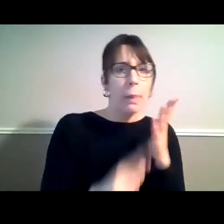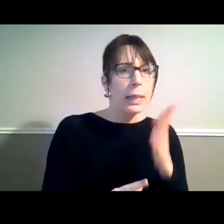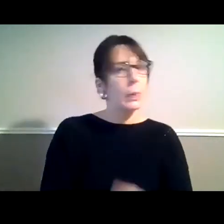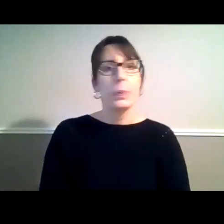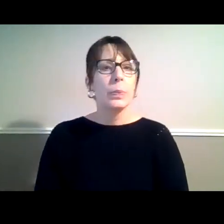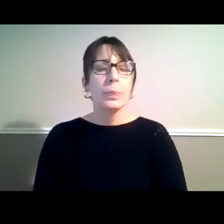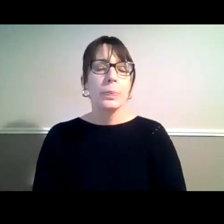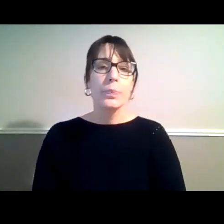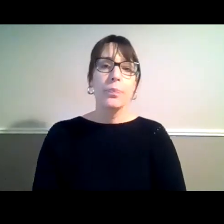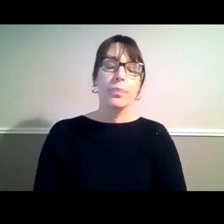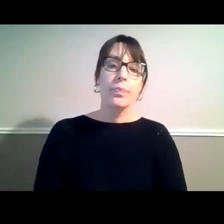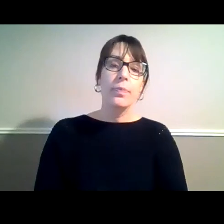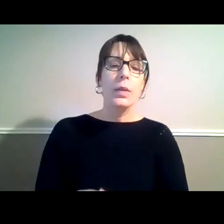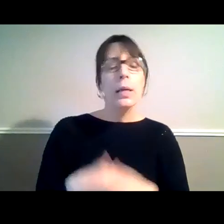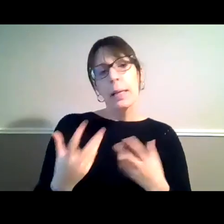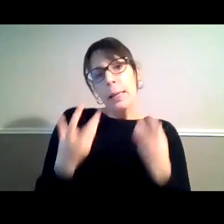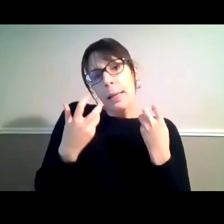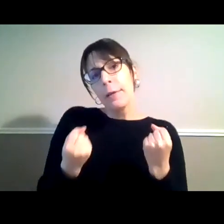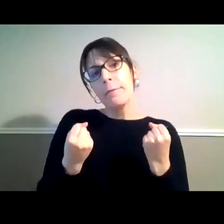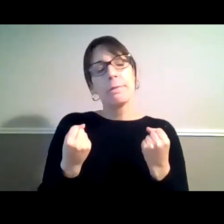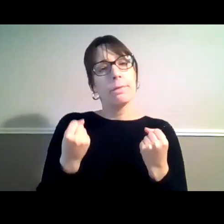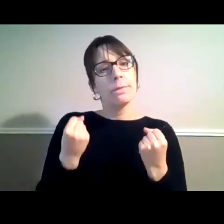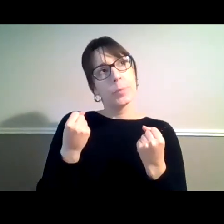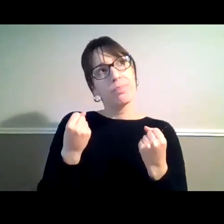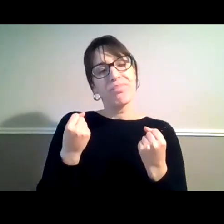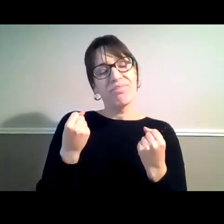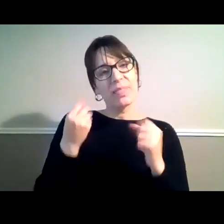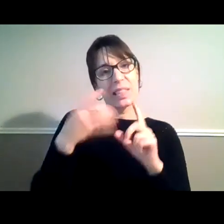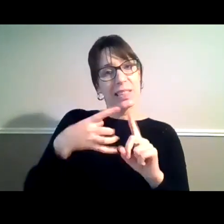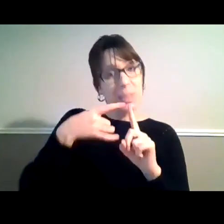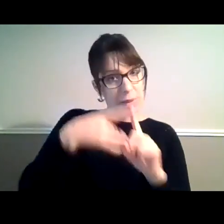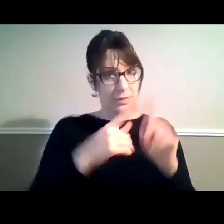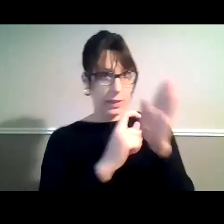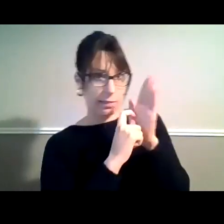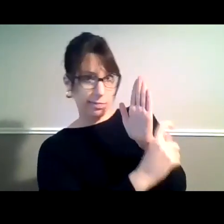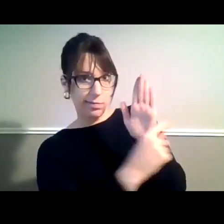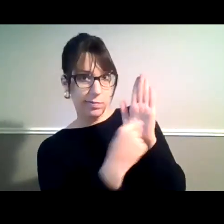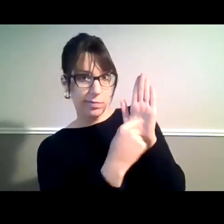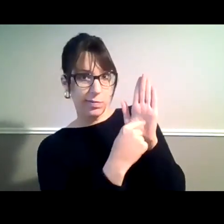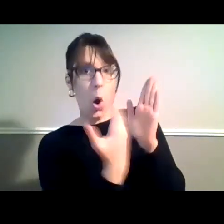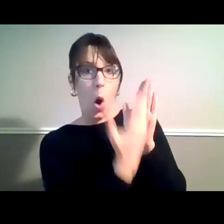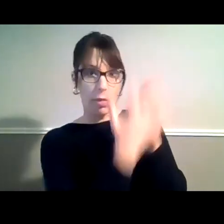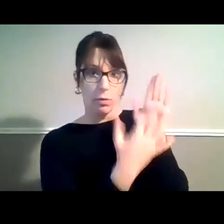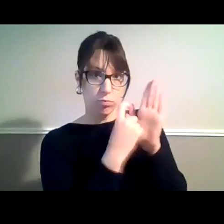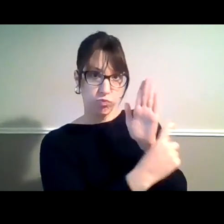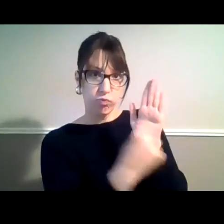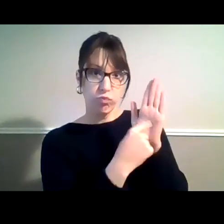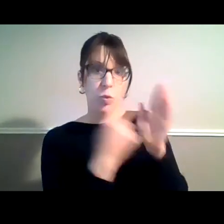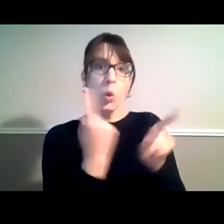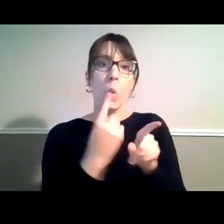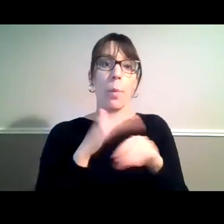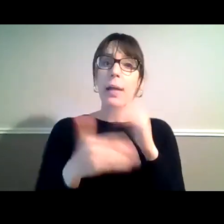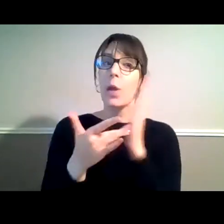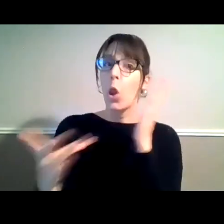There is a specific provision in the convention on technology, which sets the expectation